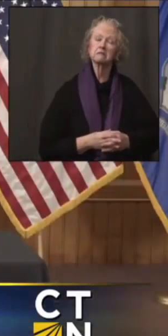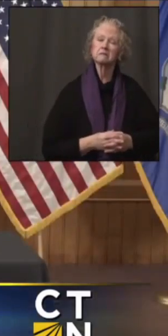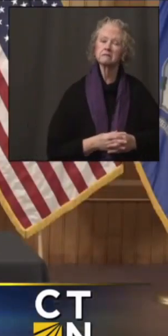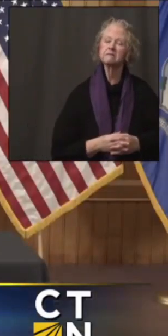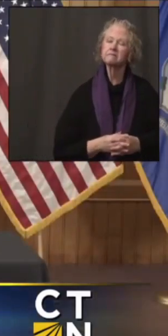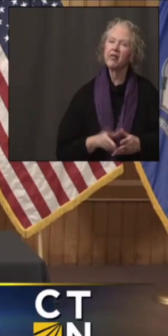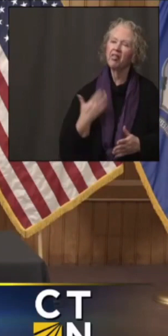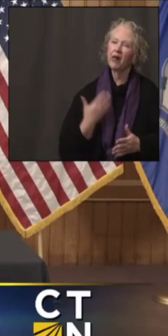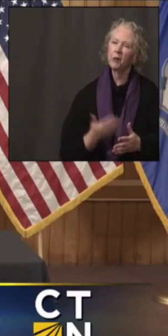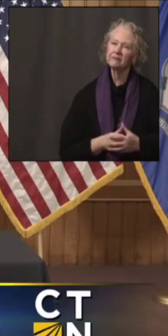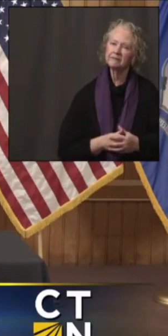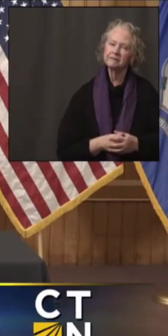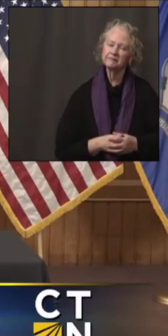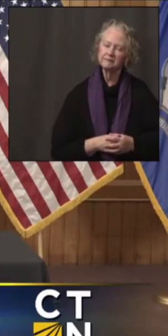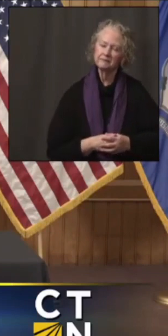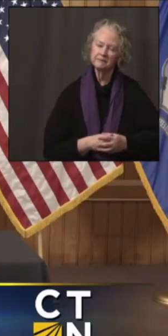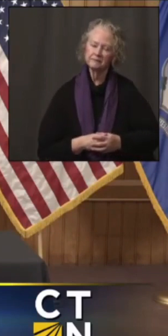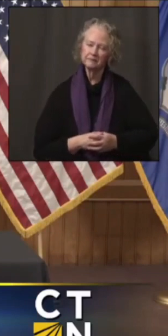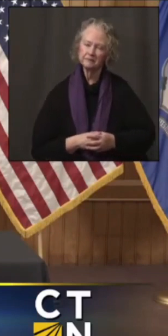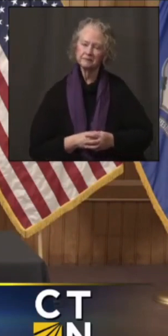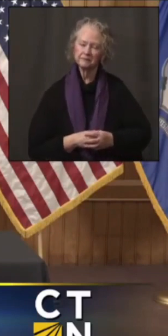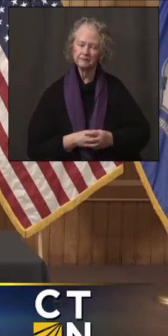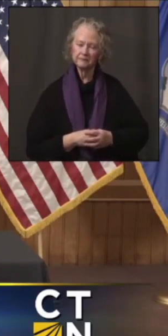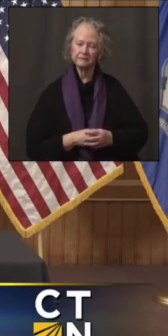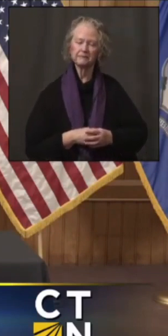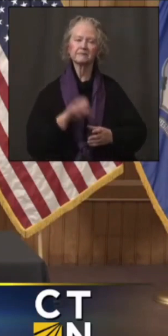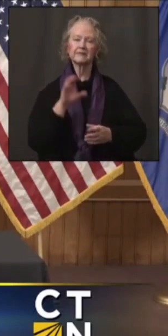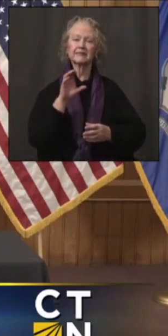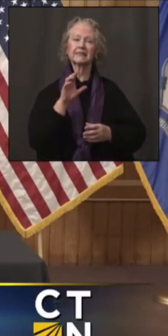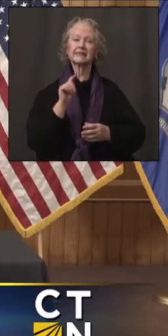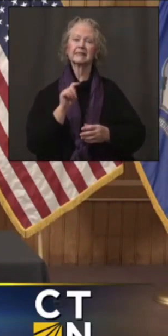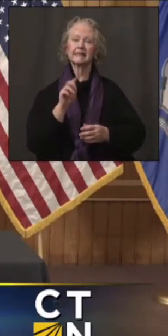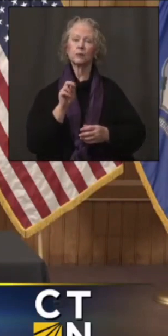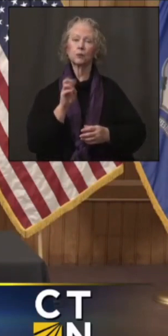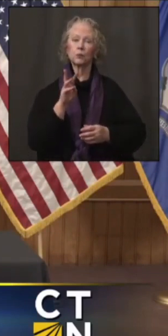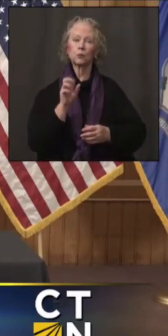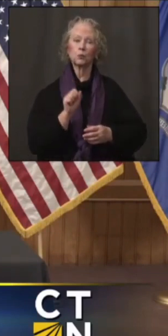Thank you. Thank you. CT News Junkie.